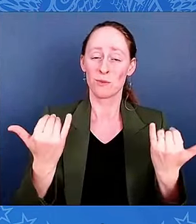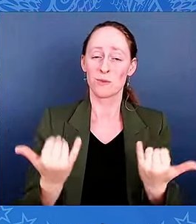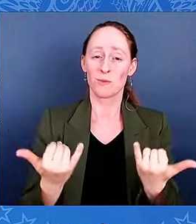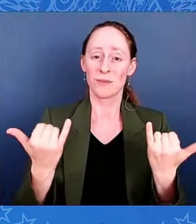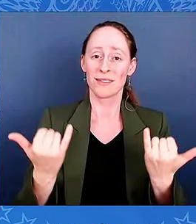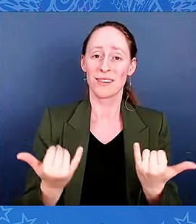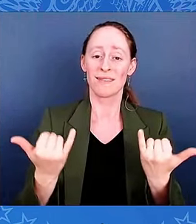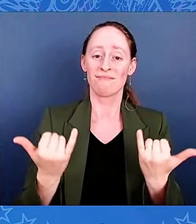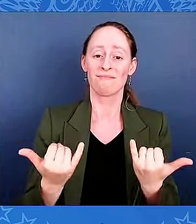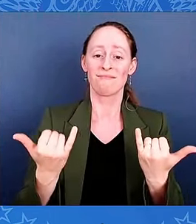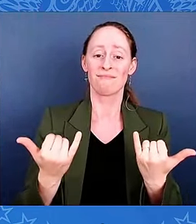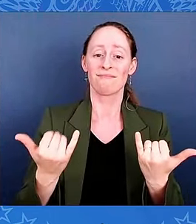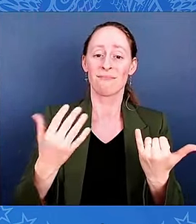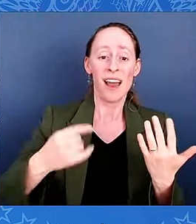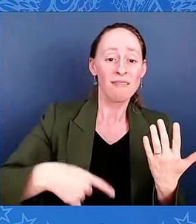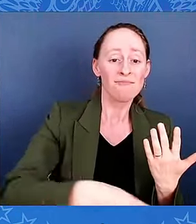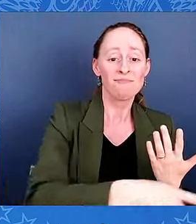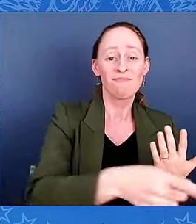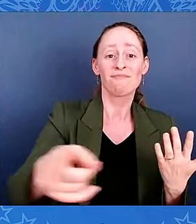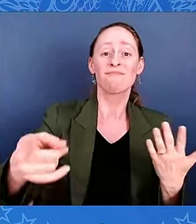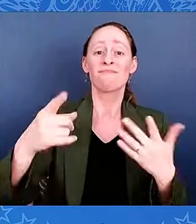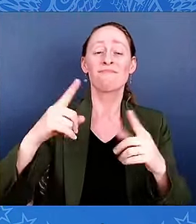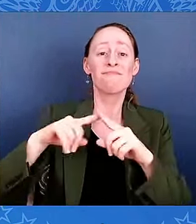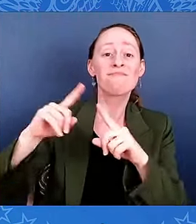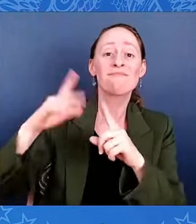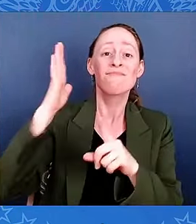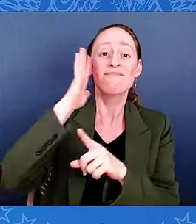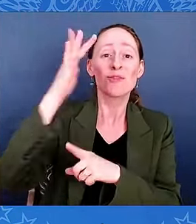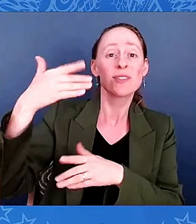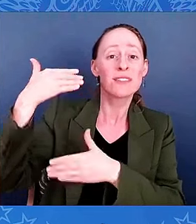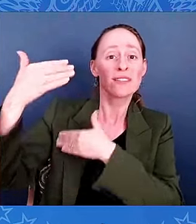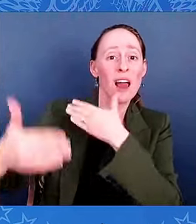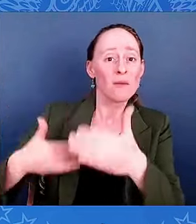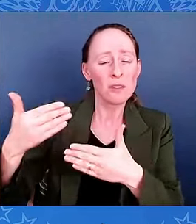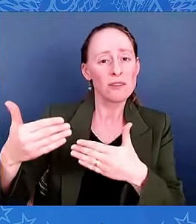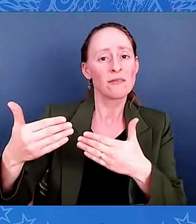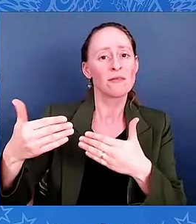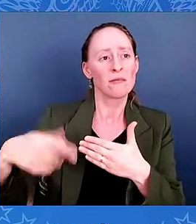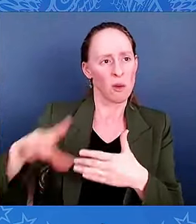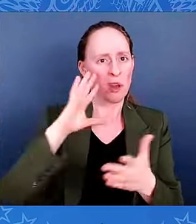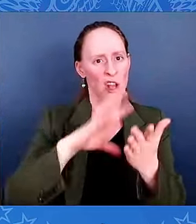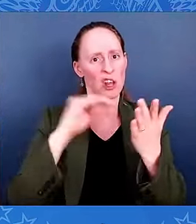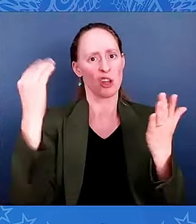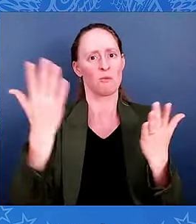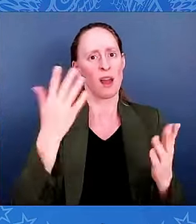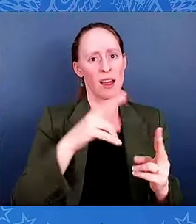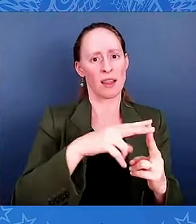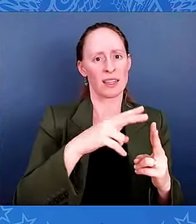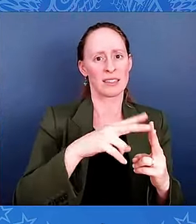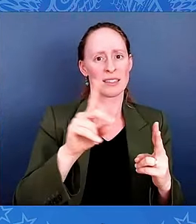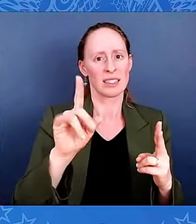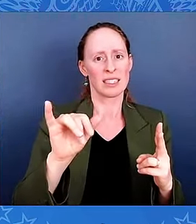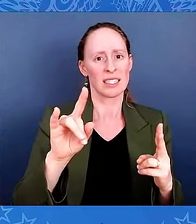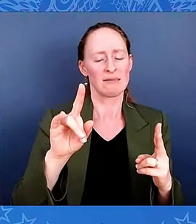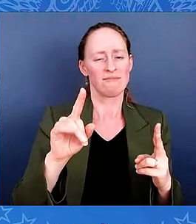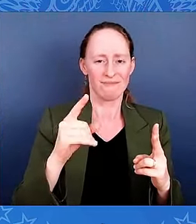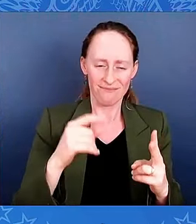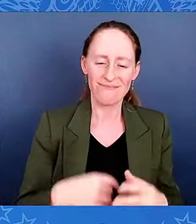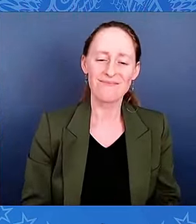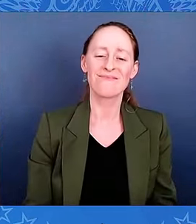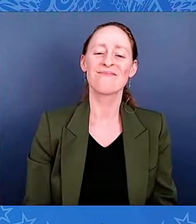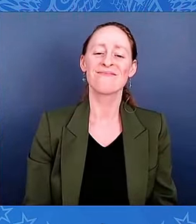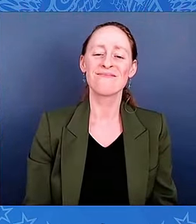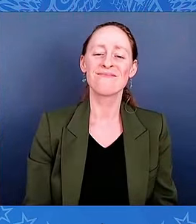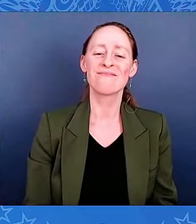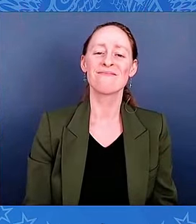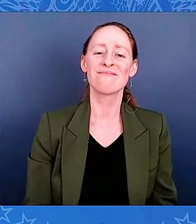great deeds and sacrifice of these two young heroes. Lord, bless our great nation